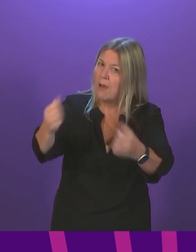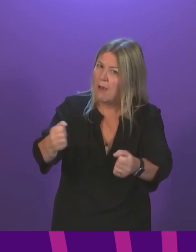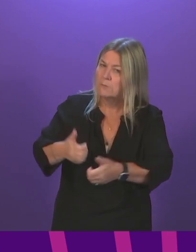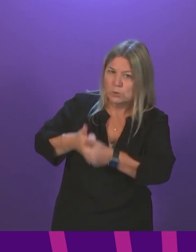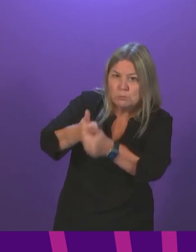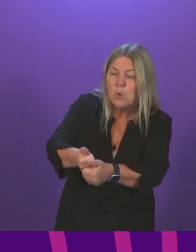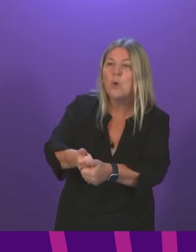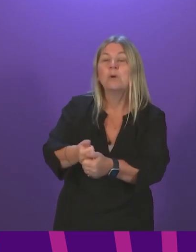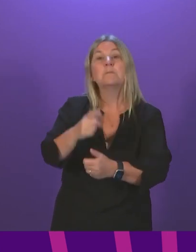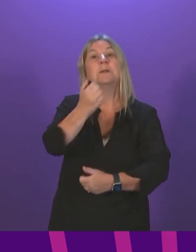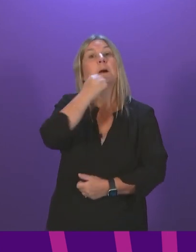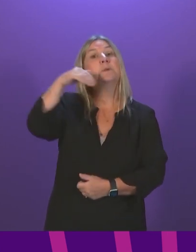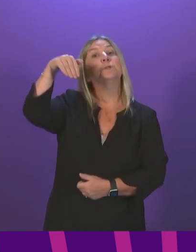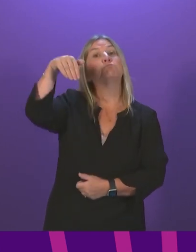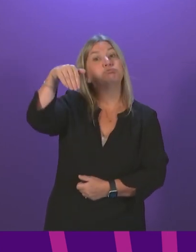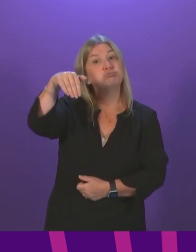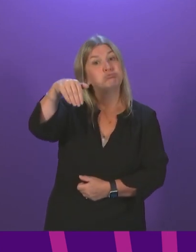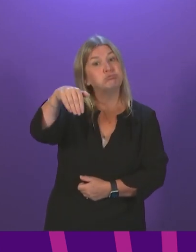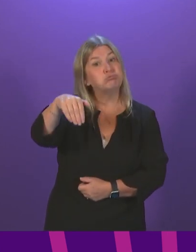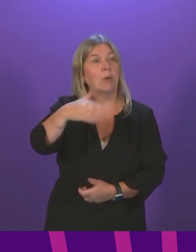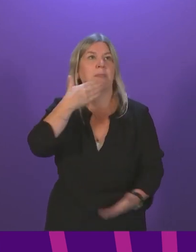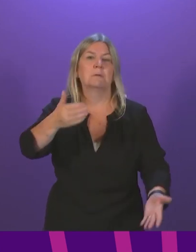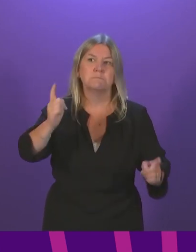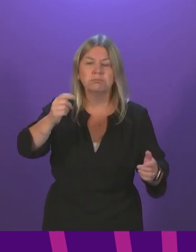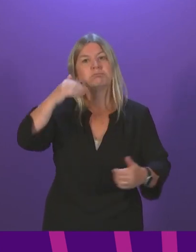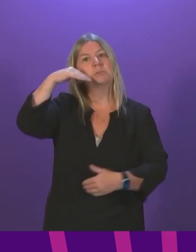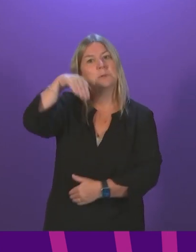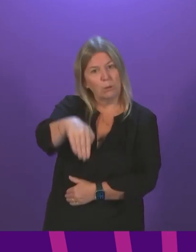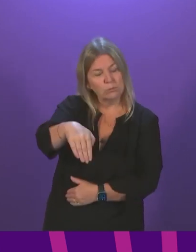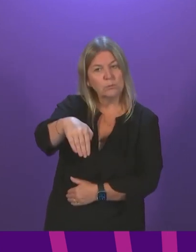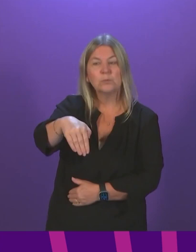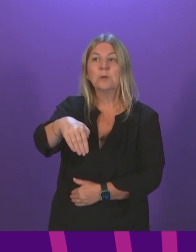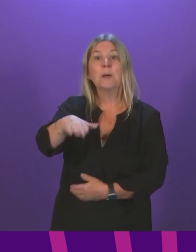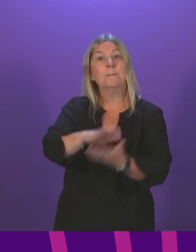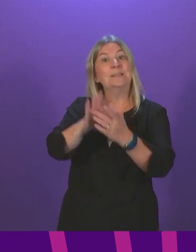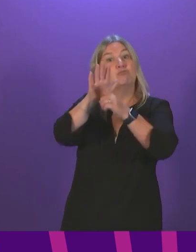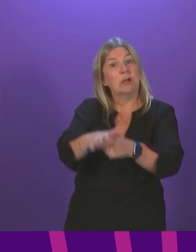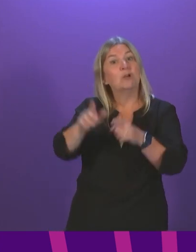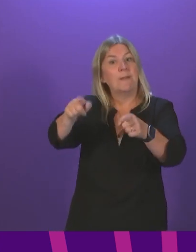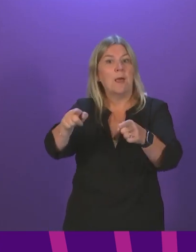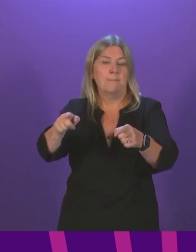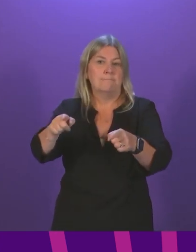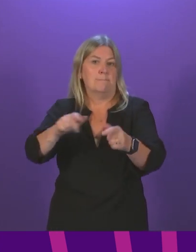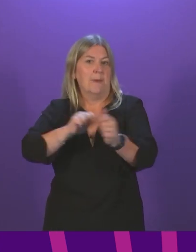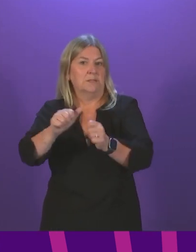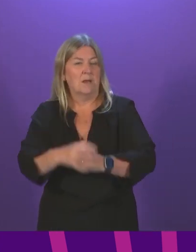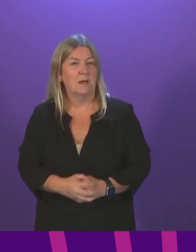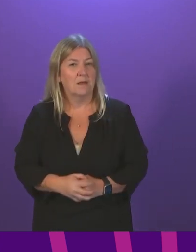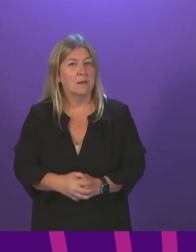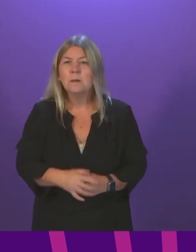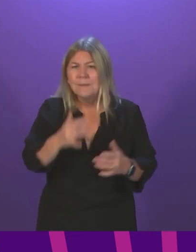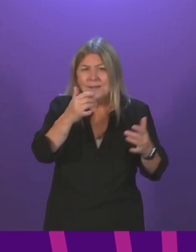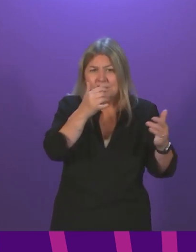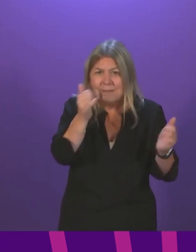as cases reduce as they are now. Thankfully that pressure will reduce as well. Test and Protect has never stopped functioning